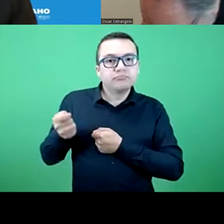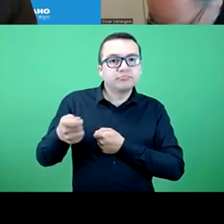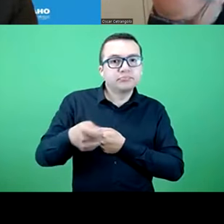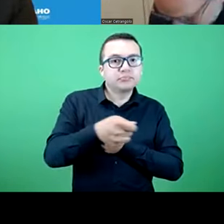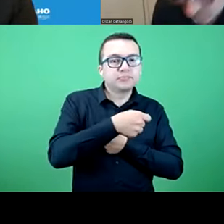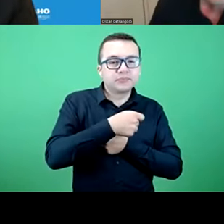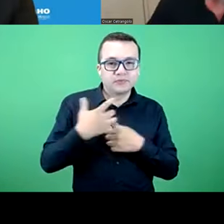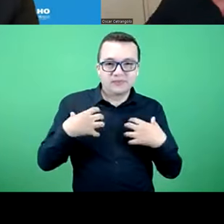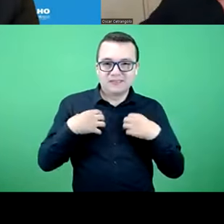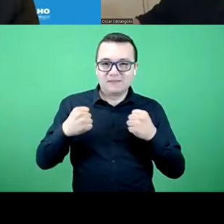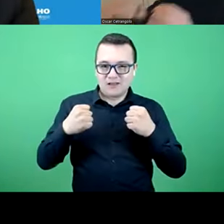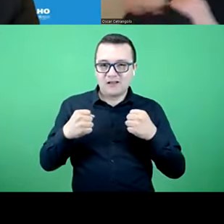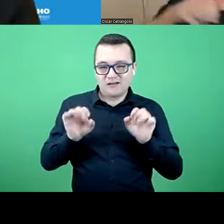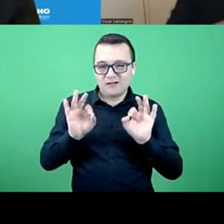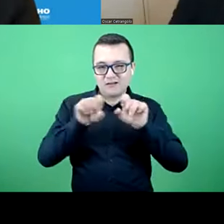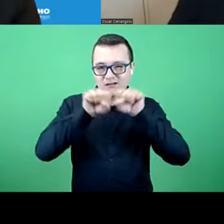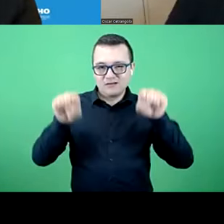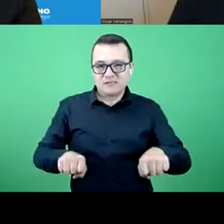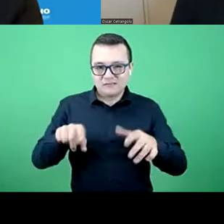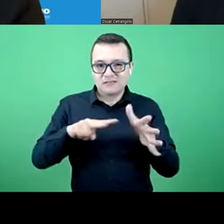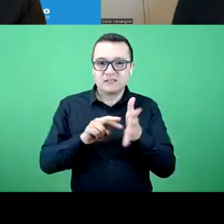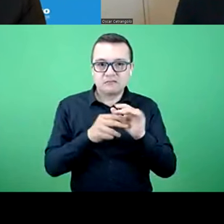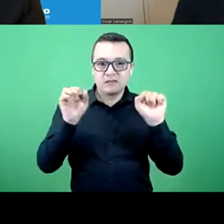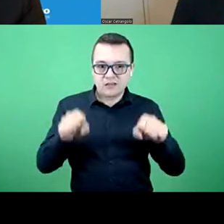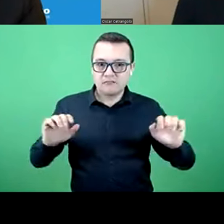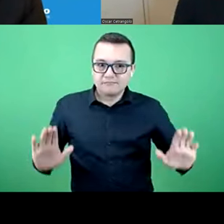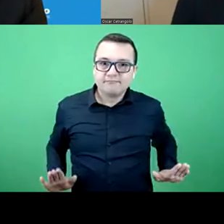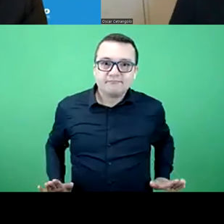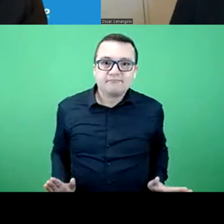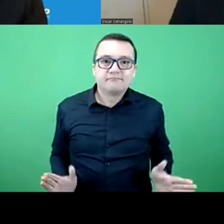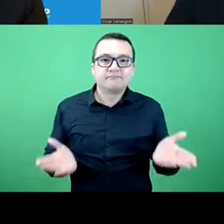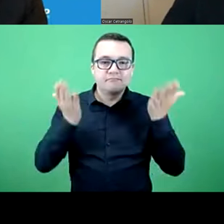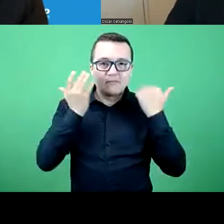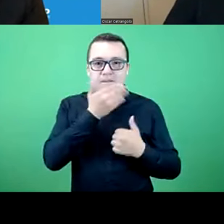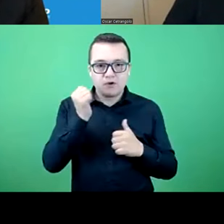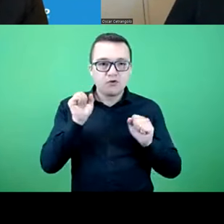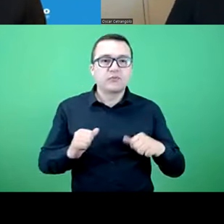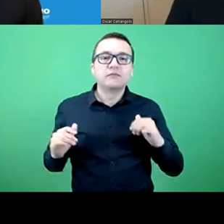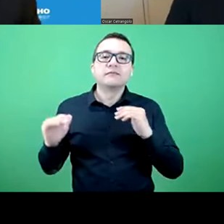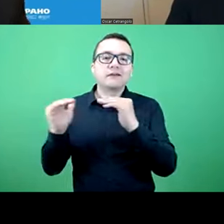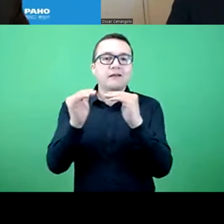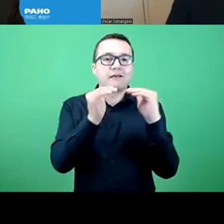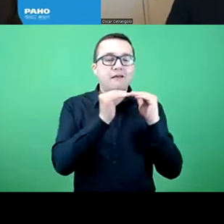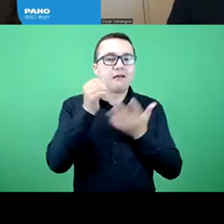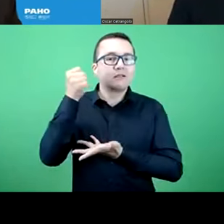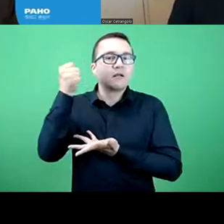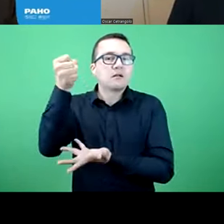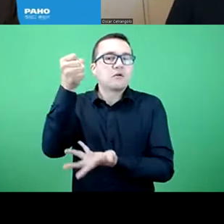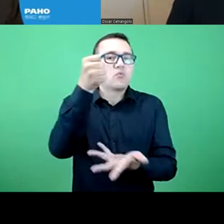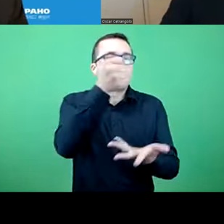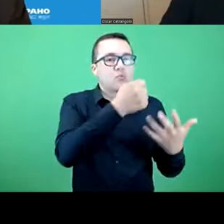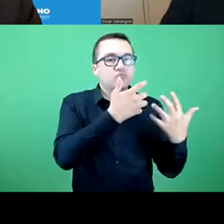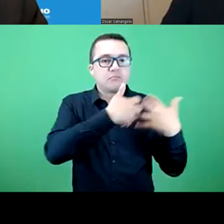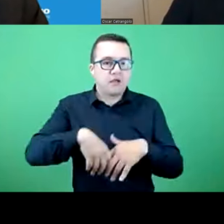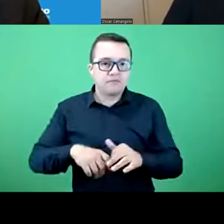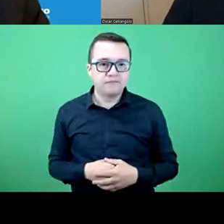allocation within a health system to increase the equality and resource allocation